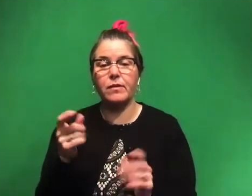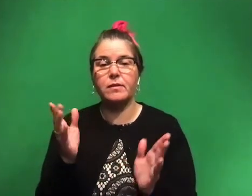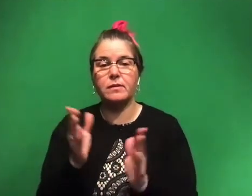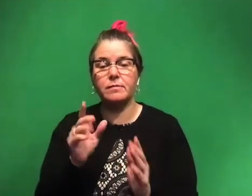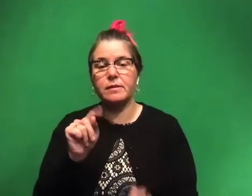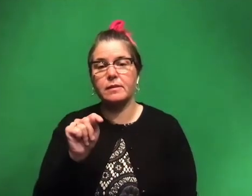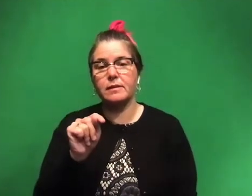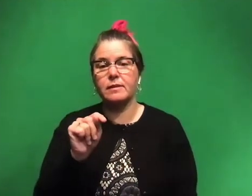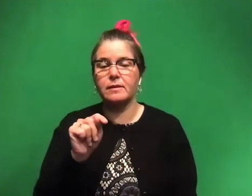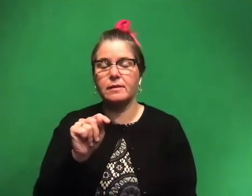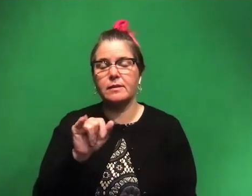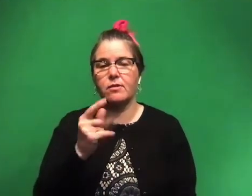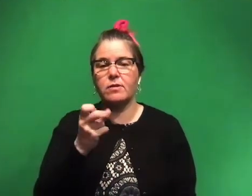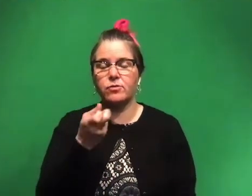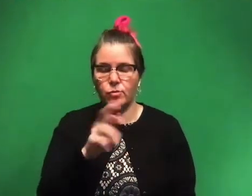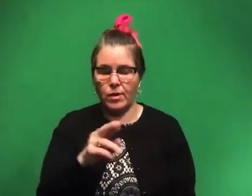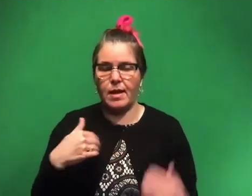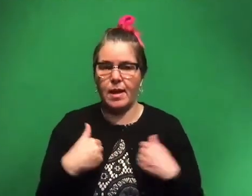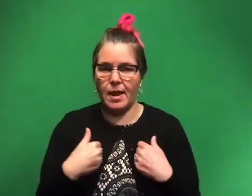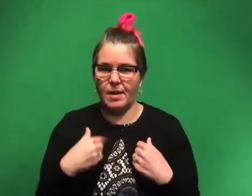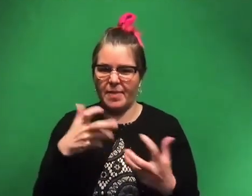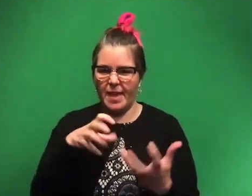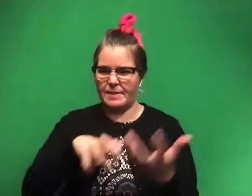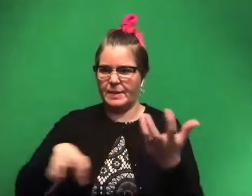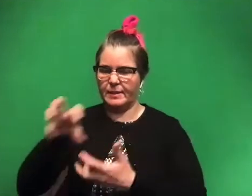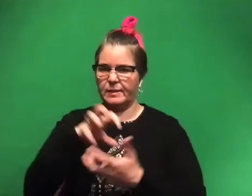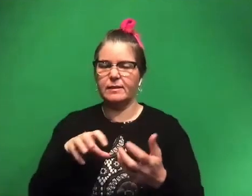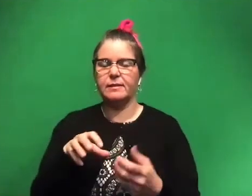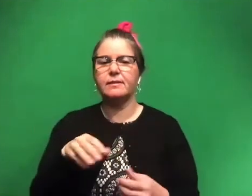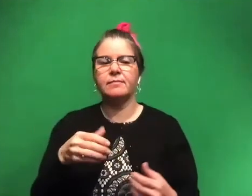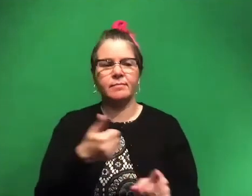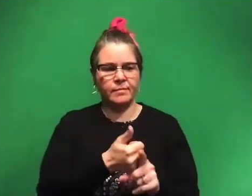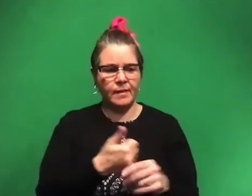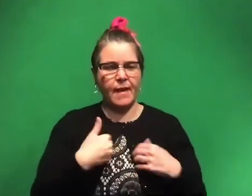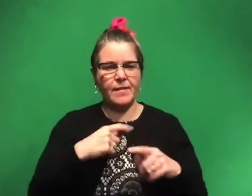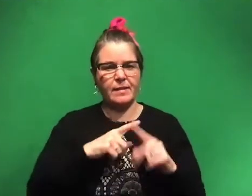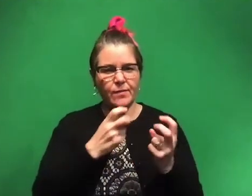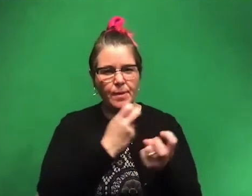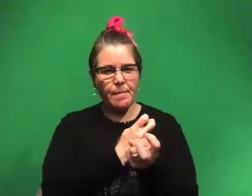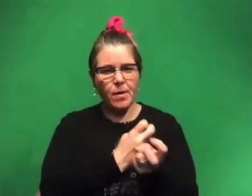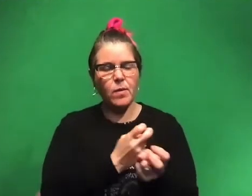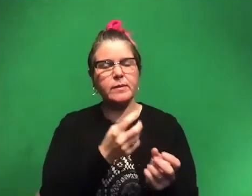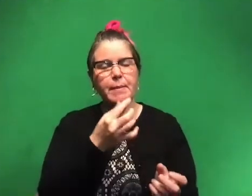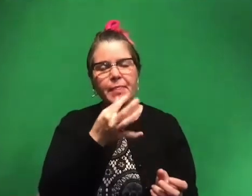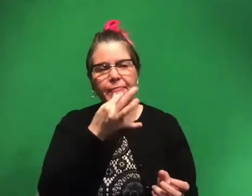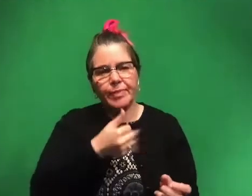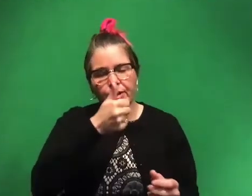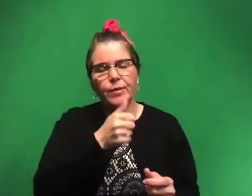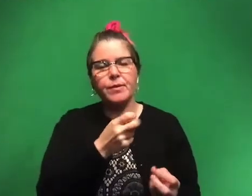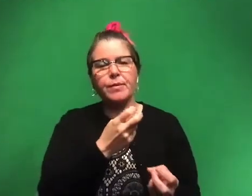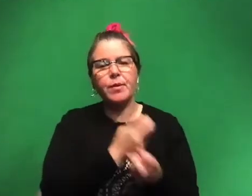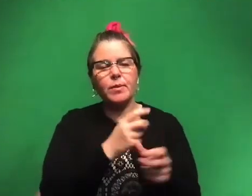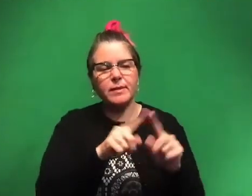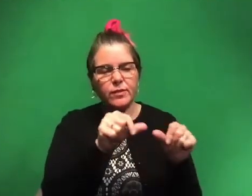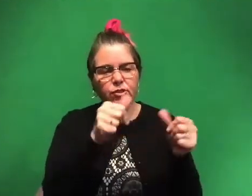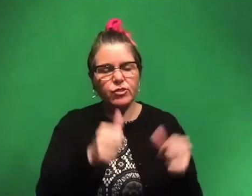animal in that, in that mixture. And they have different bones, like the bones are thinner and they have different shapes to